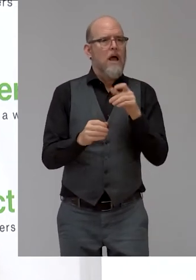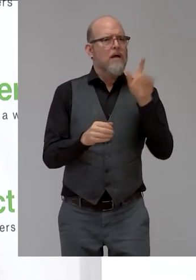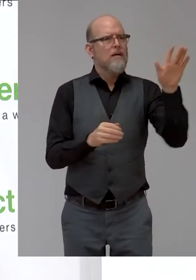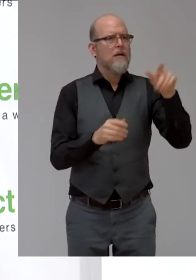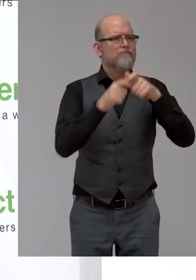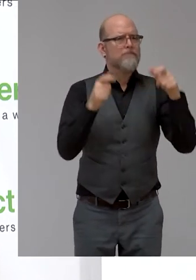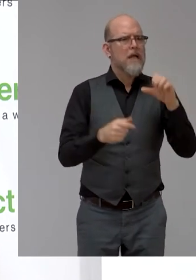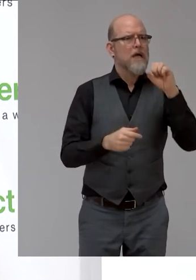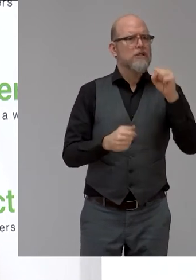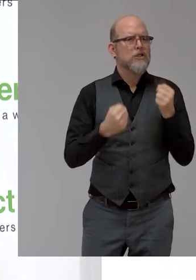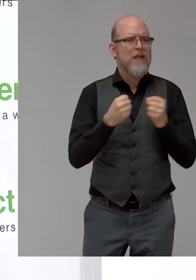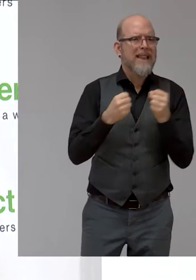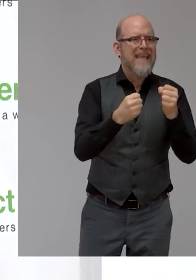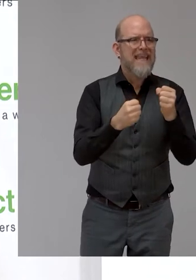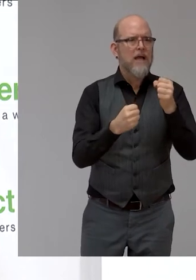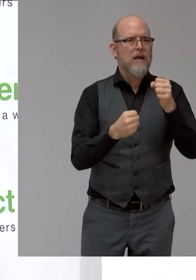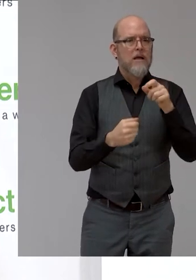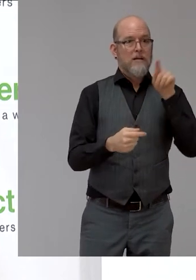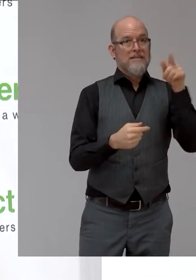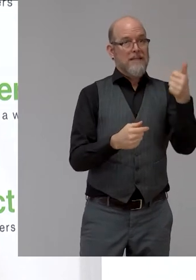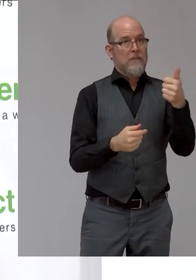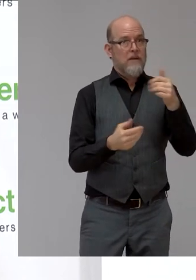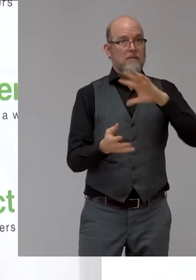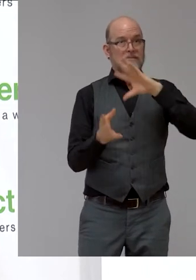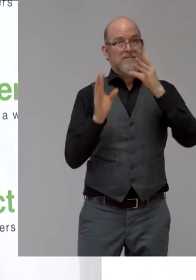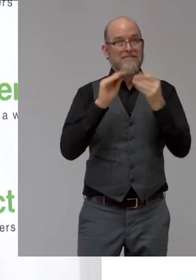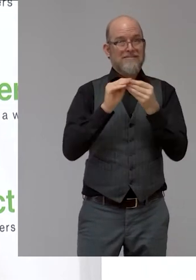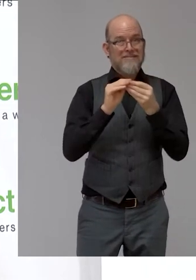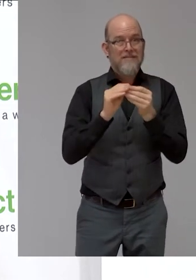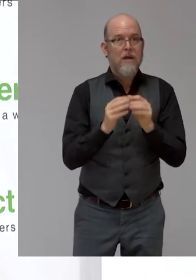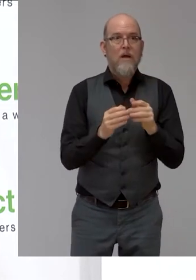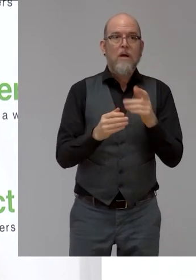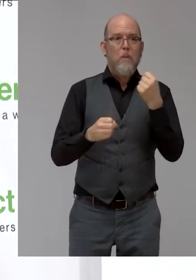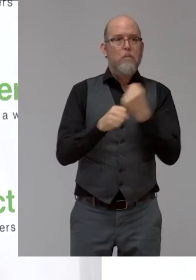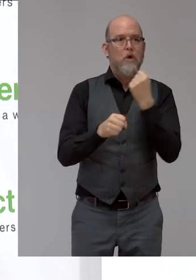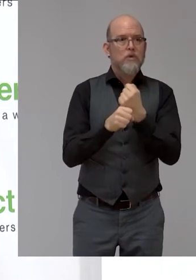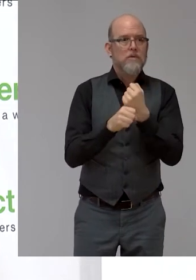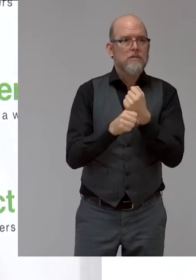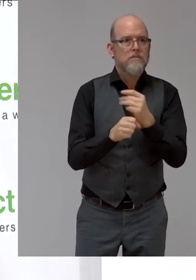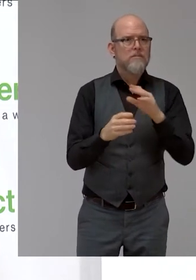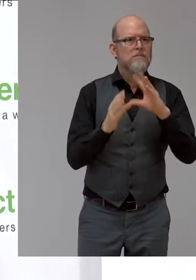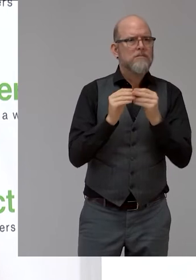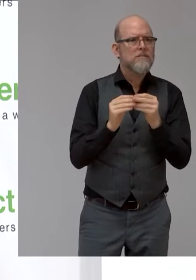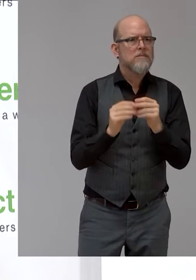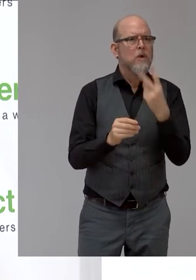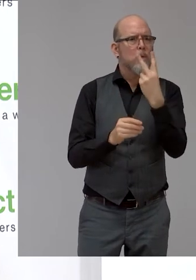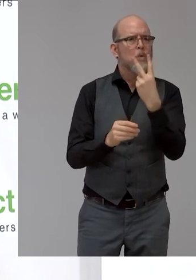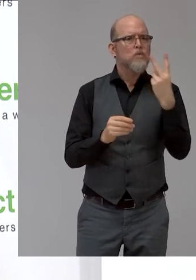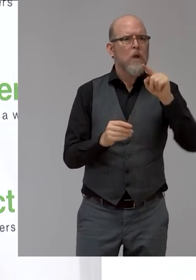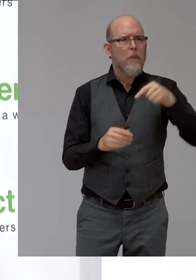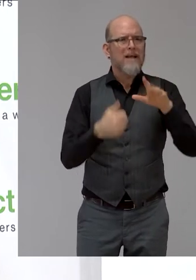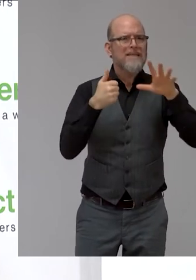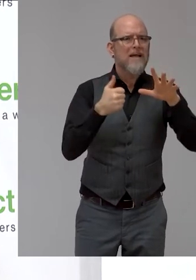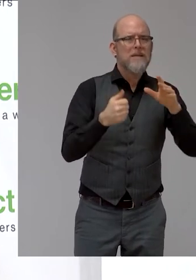volume for printed products will rise up to 22.6 billion euros by 2030.